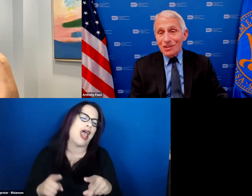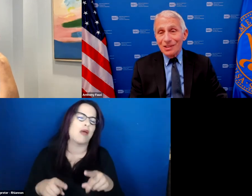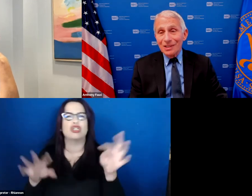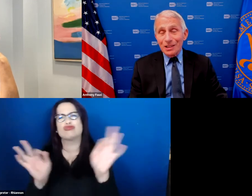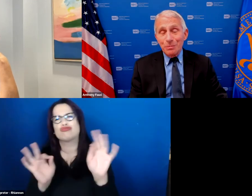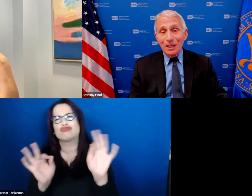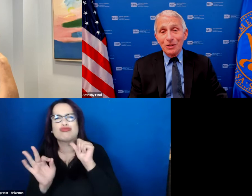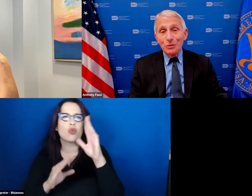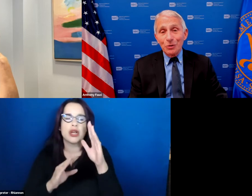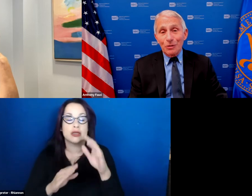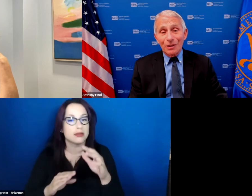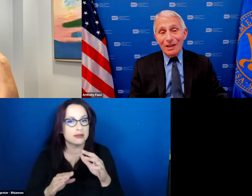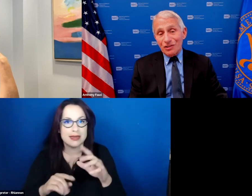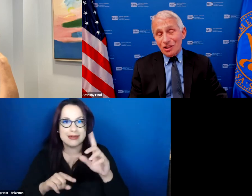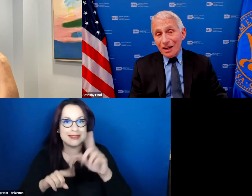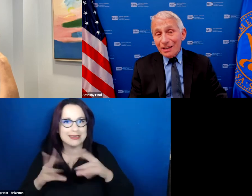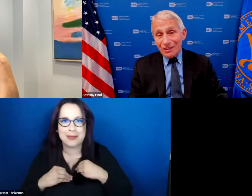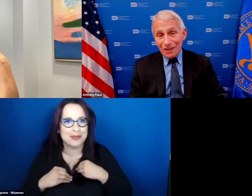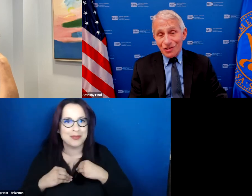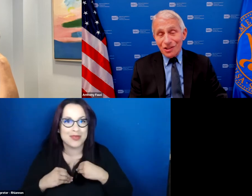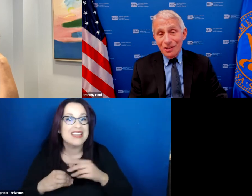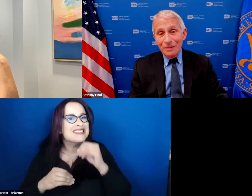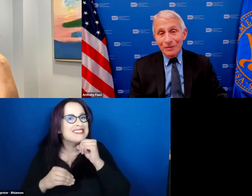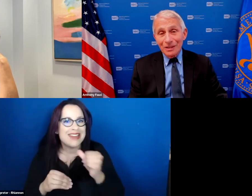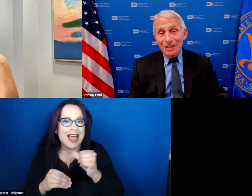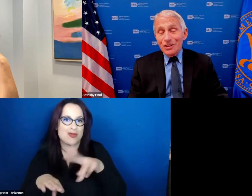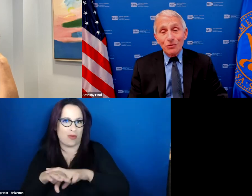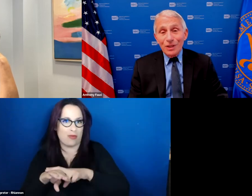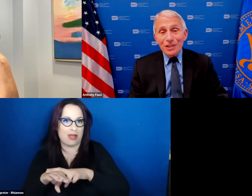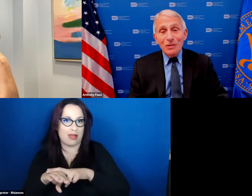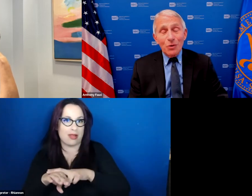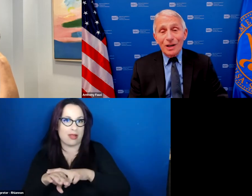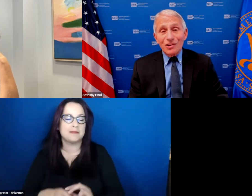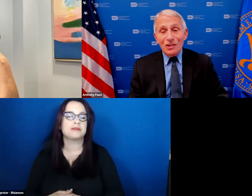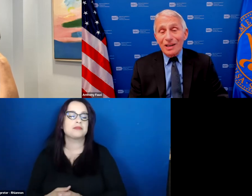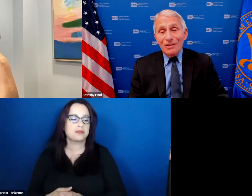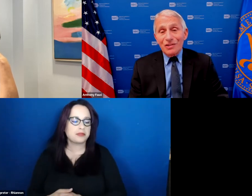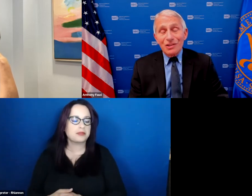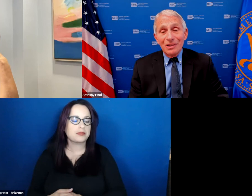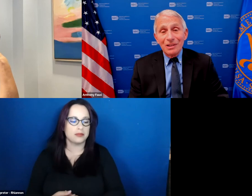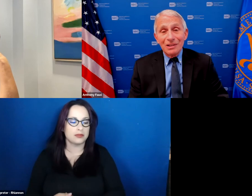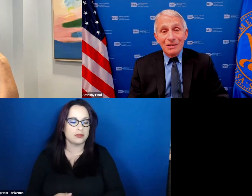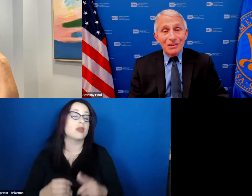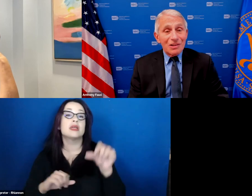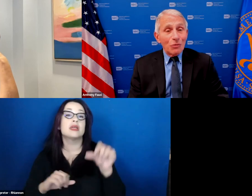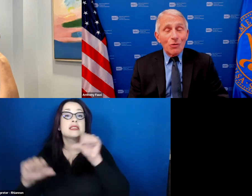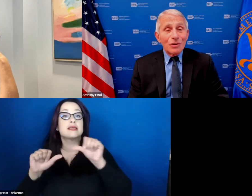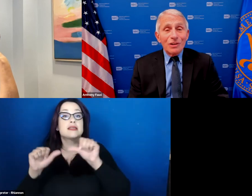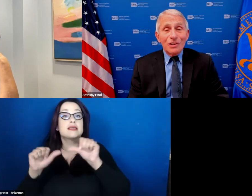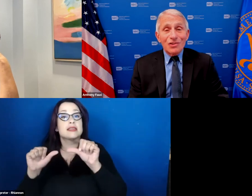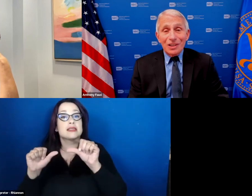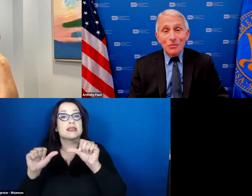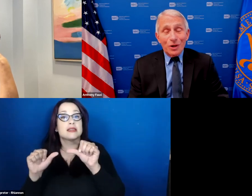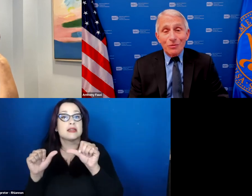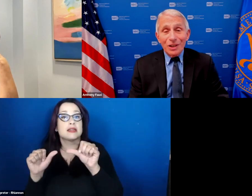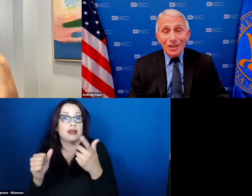this as being a new normal and as scientists it is the reason why science is no longer